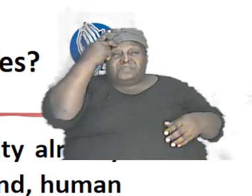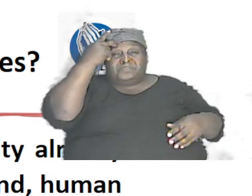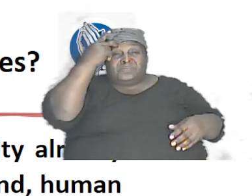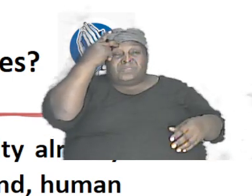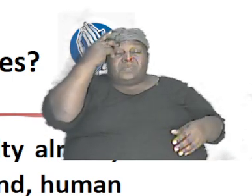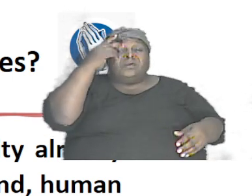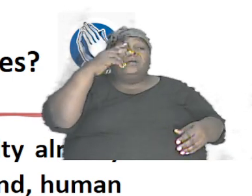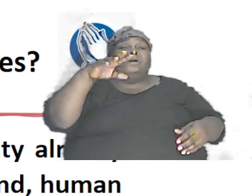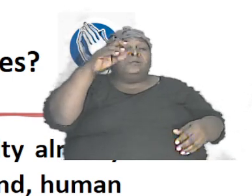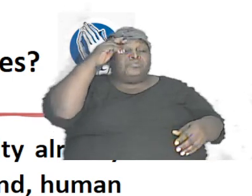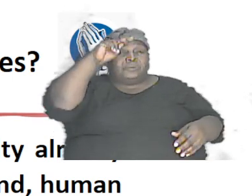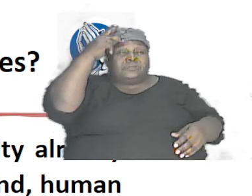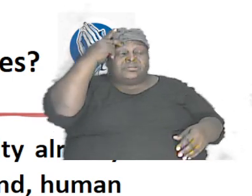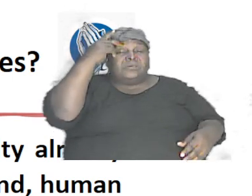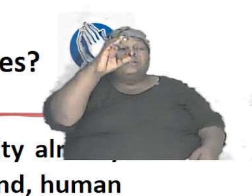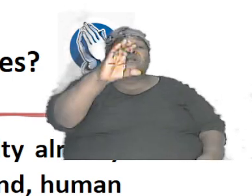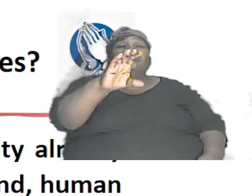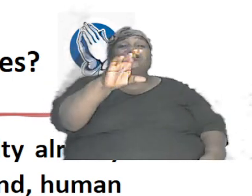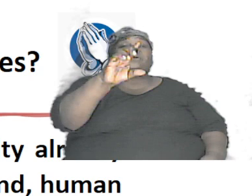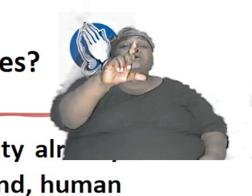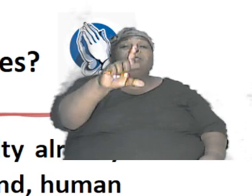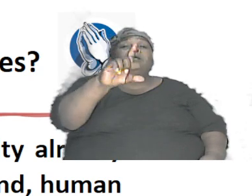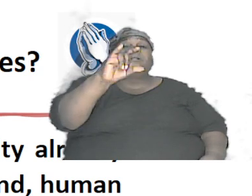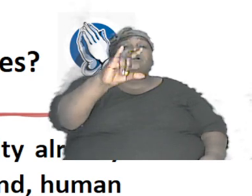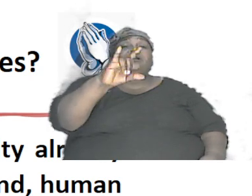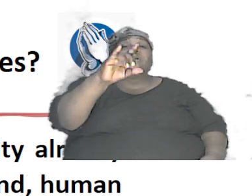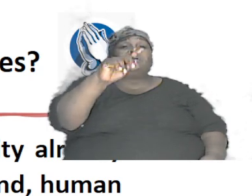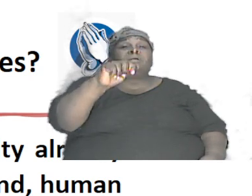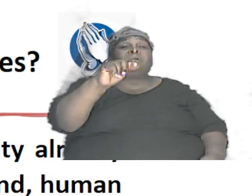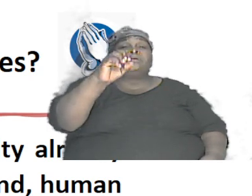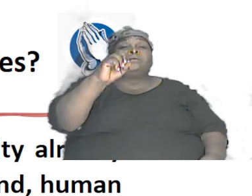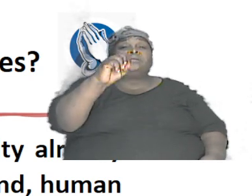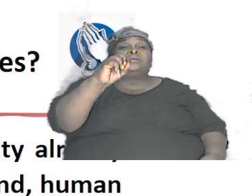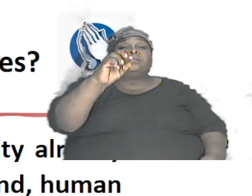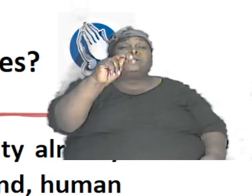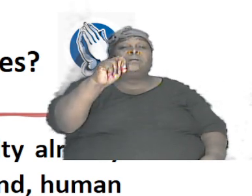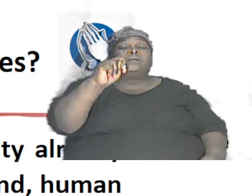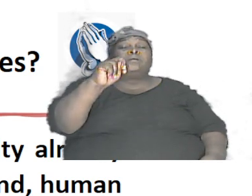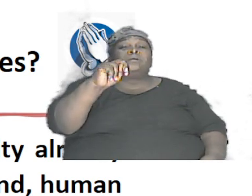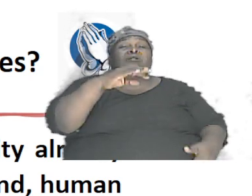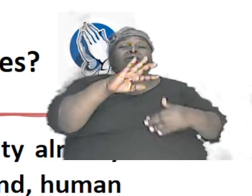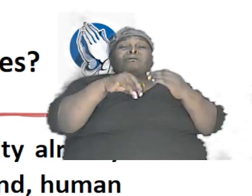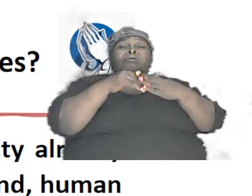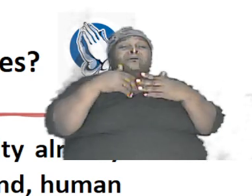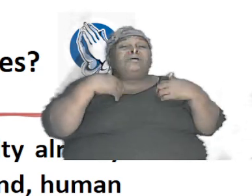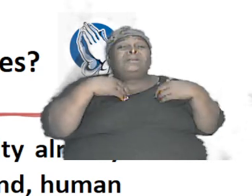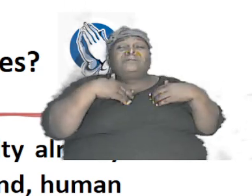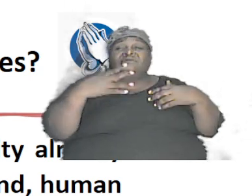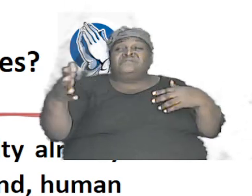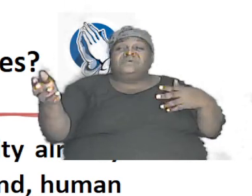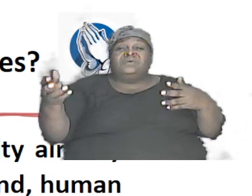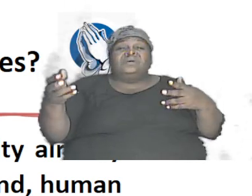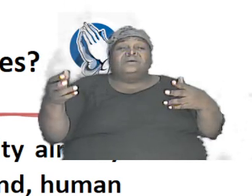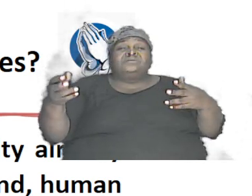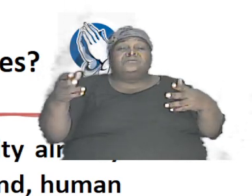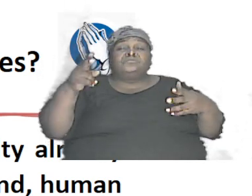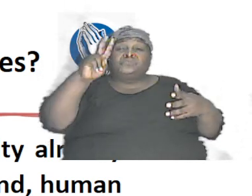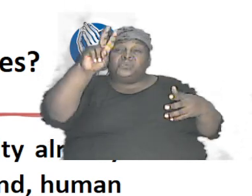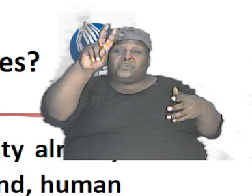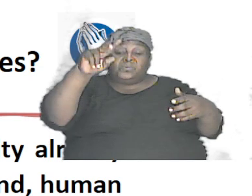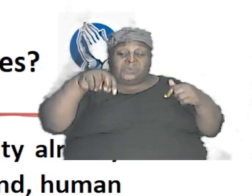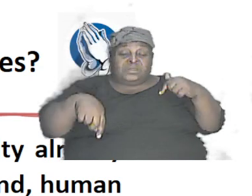what is the point I'm making we all have things in common two legs